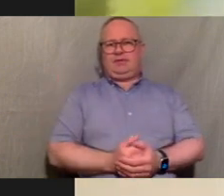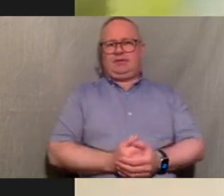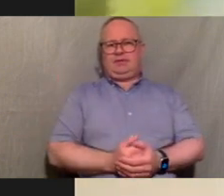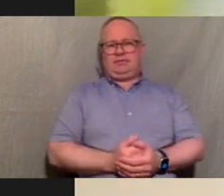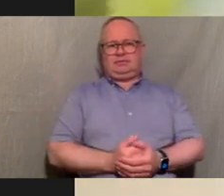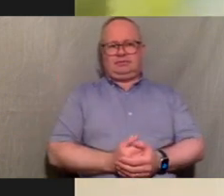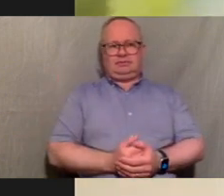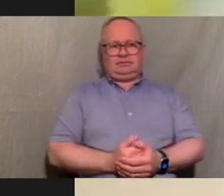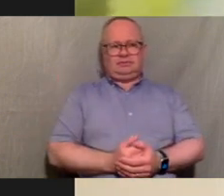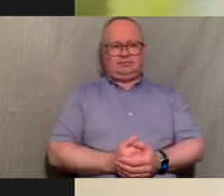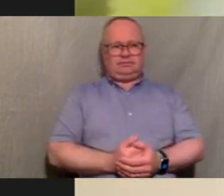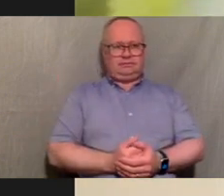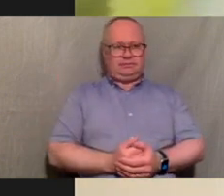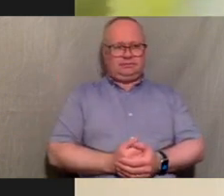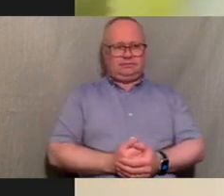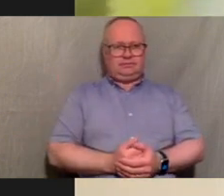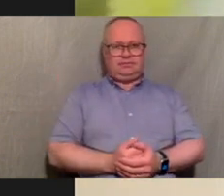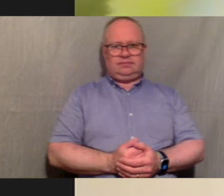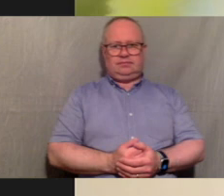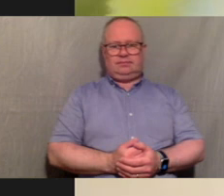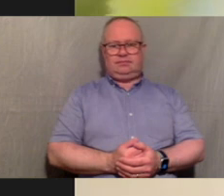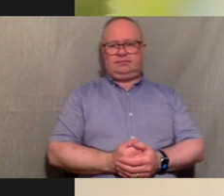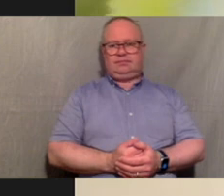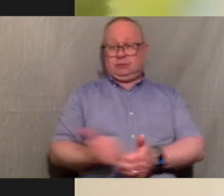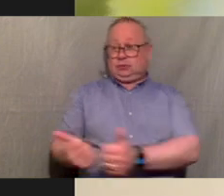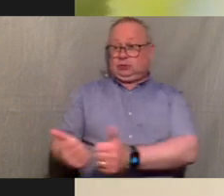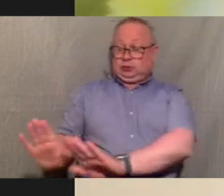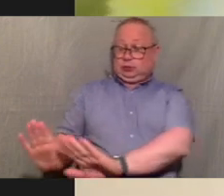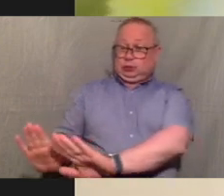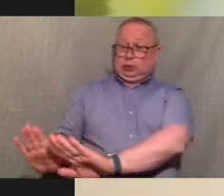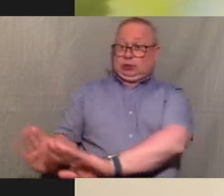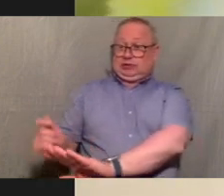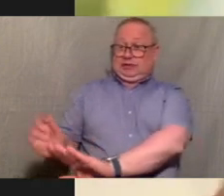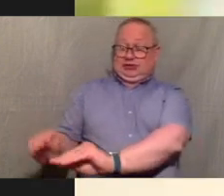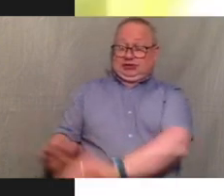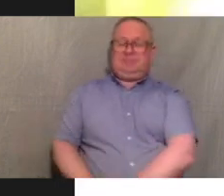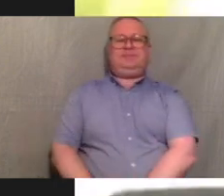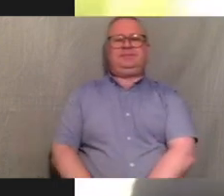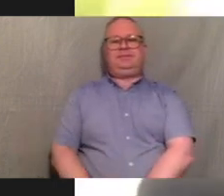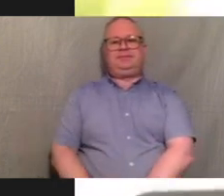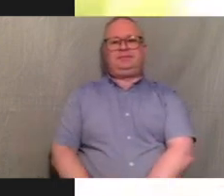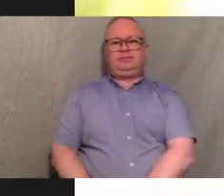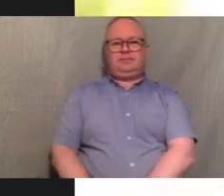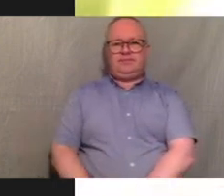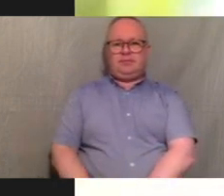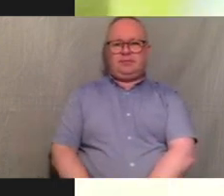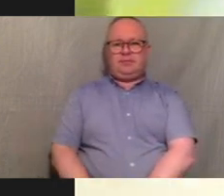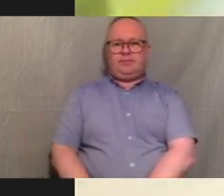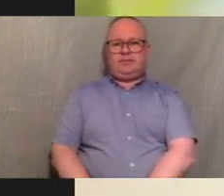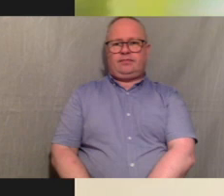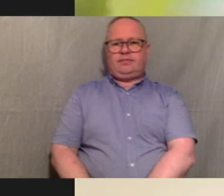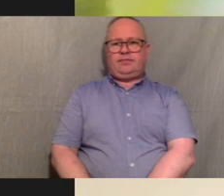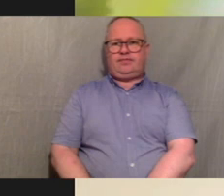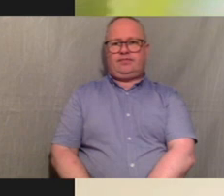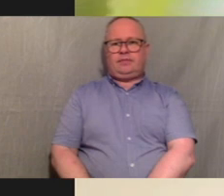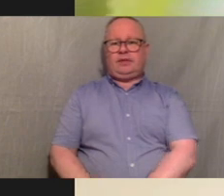okay i'll take them off in a second i'm almost finished baby um but yeah so one of those things if we really want